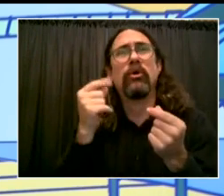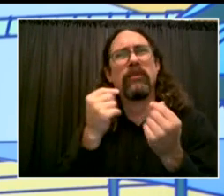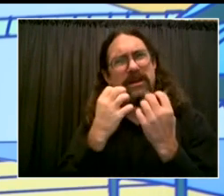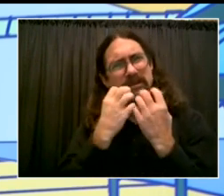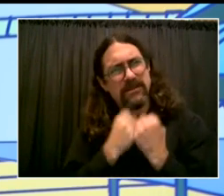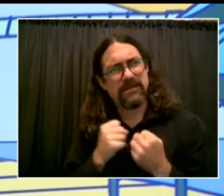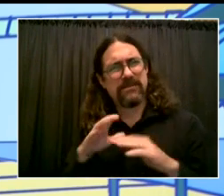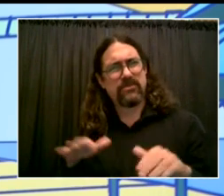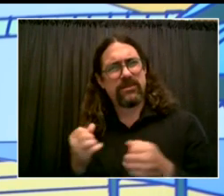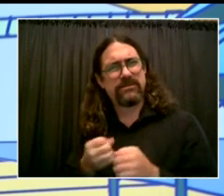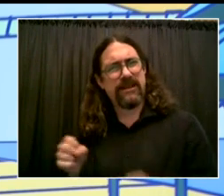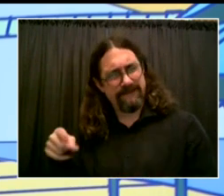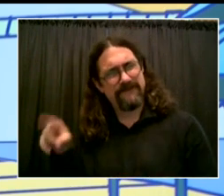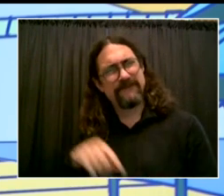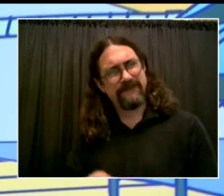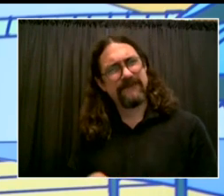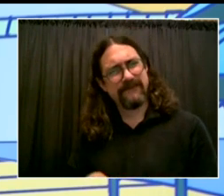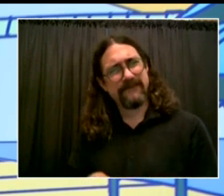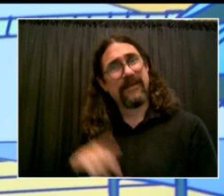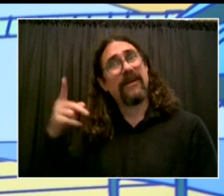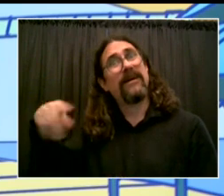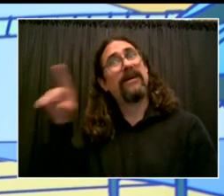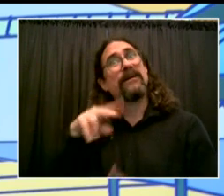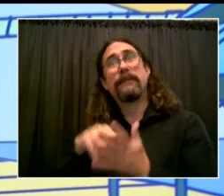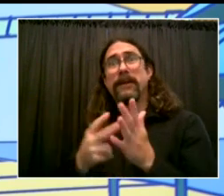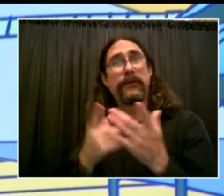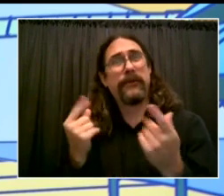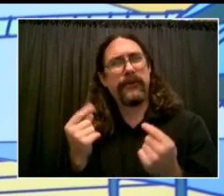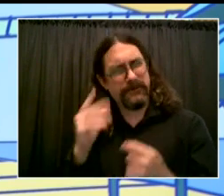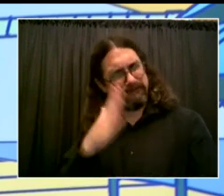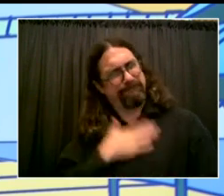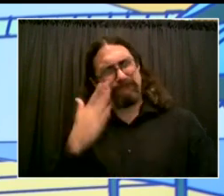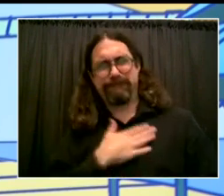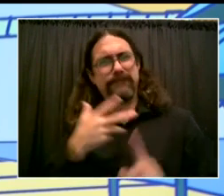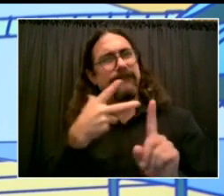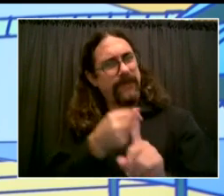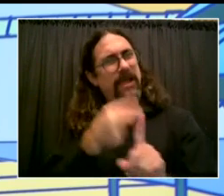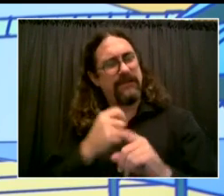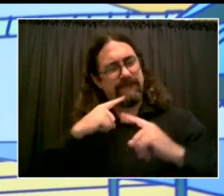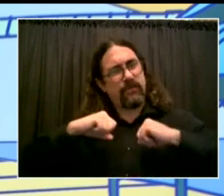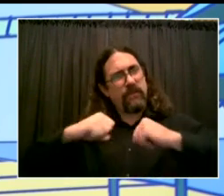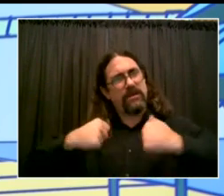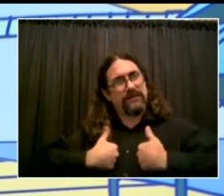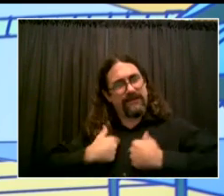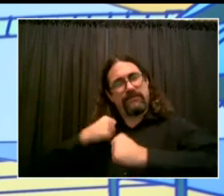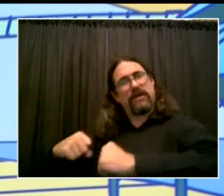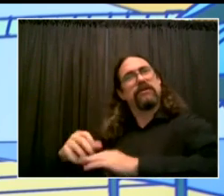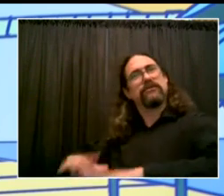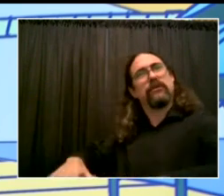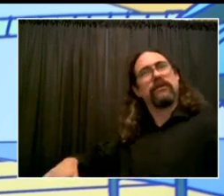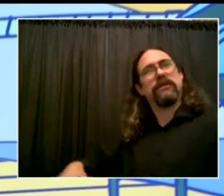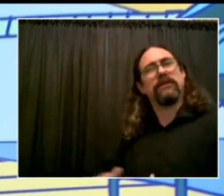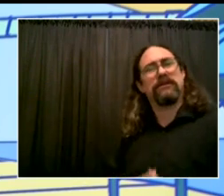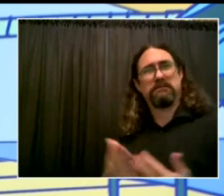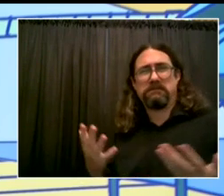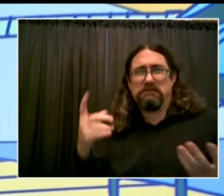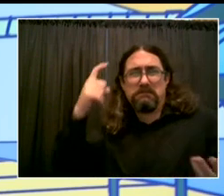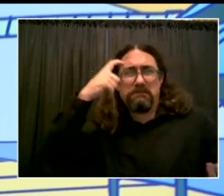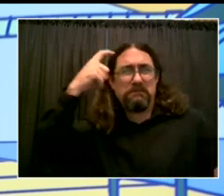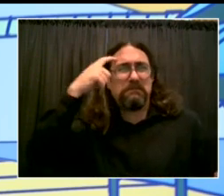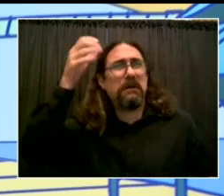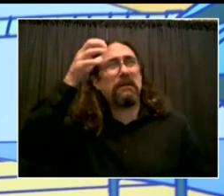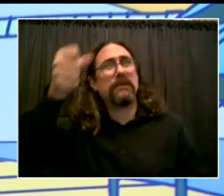safe, that their families are reassured. It's the right thing to do for the health of our employees. I think the vast, vast